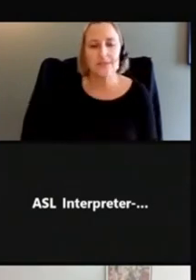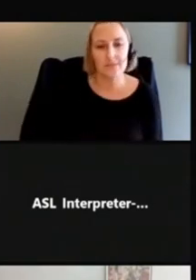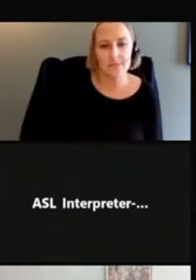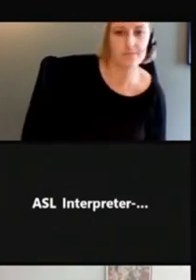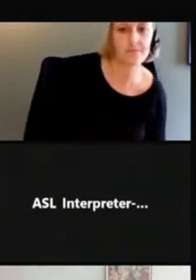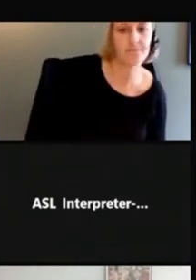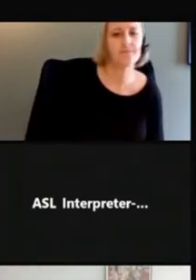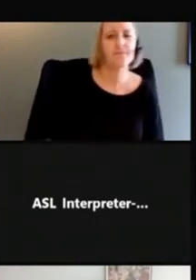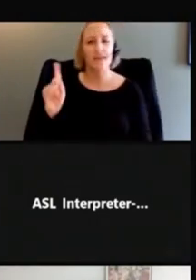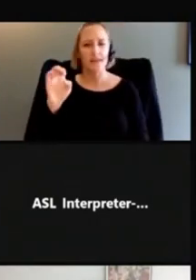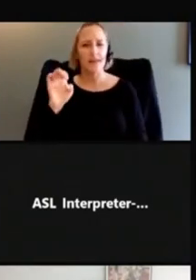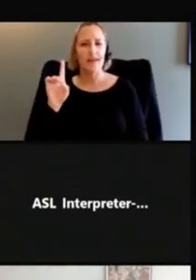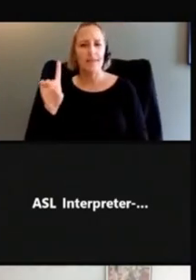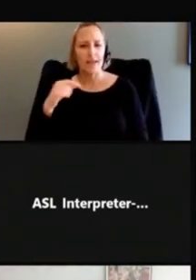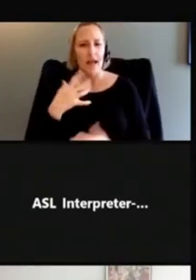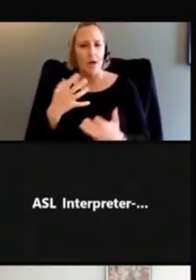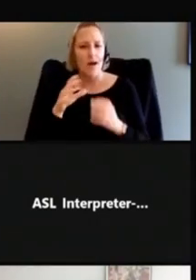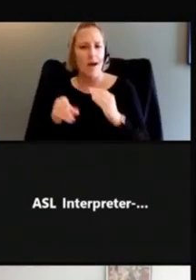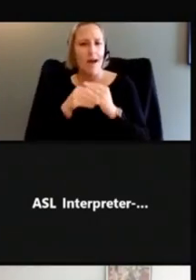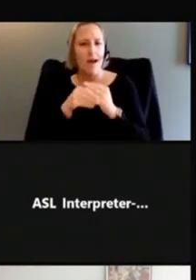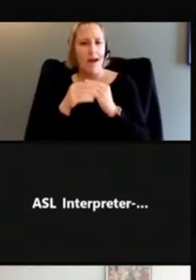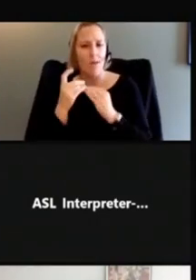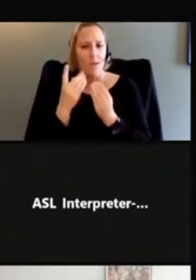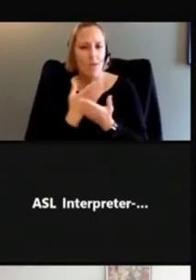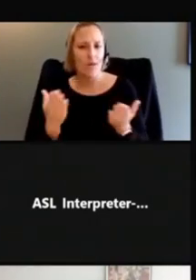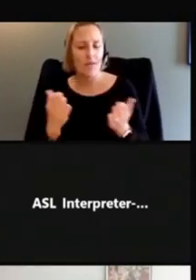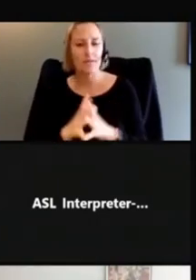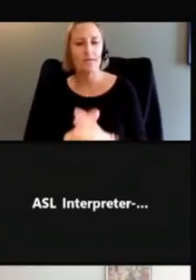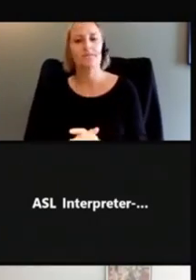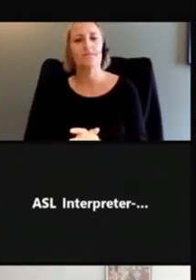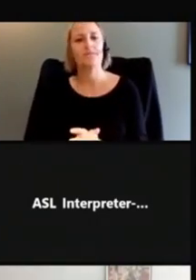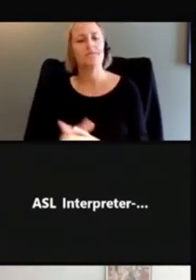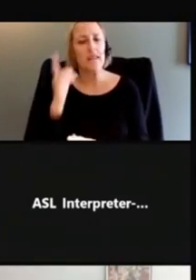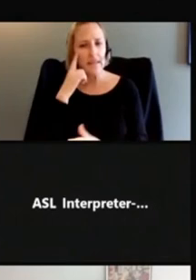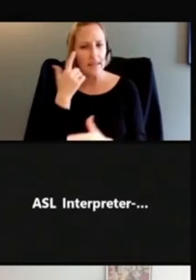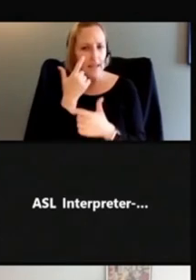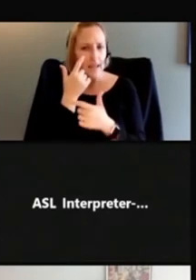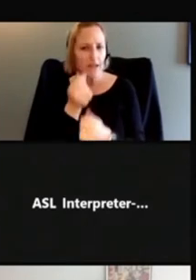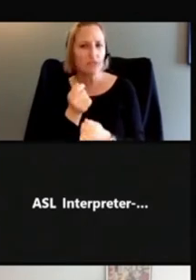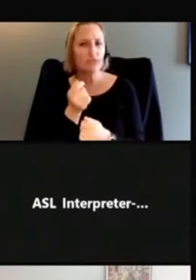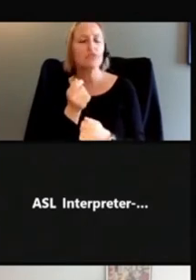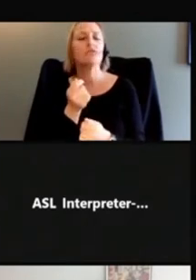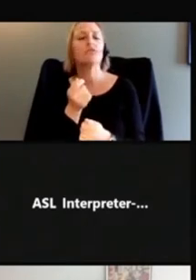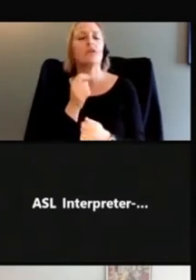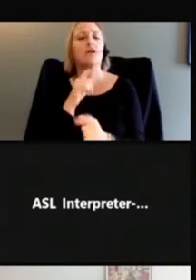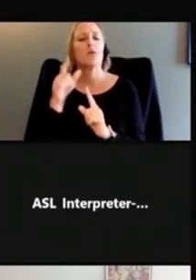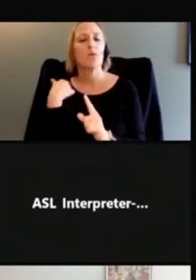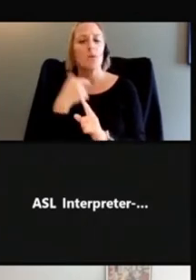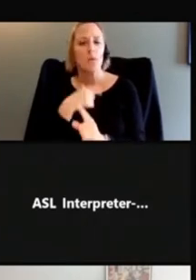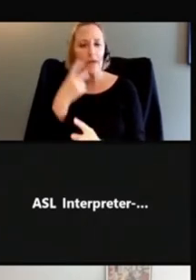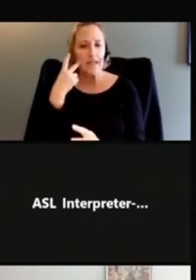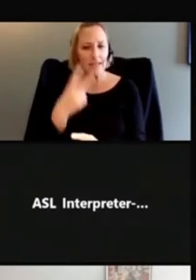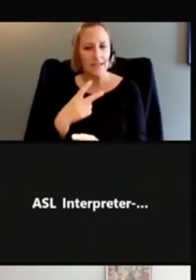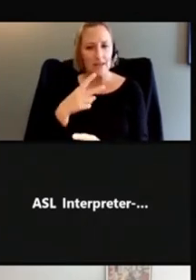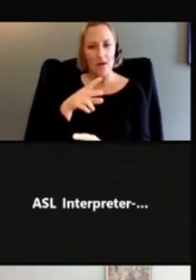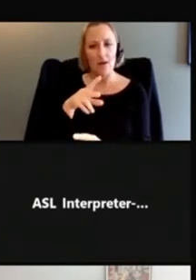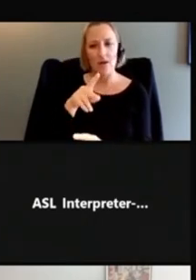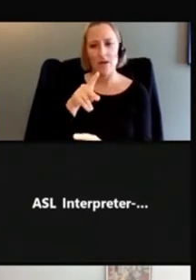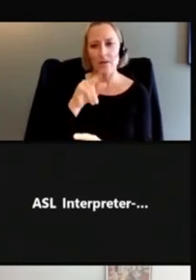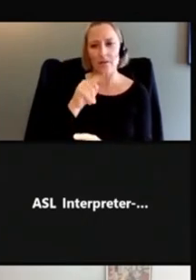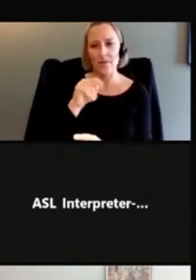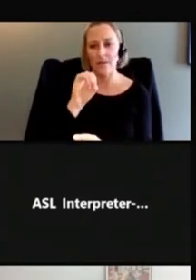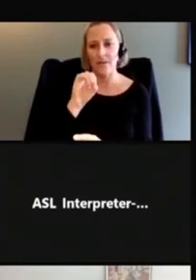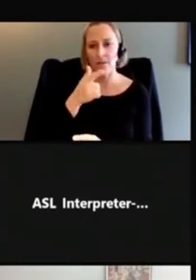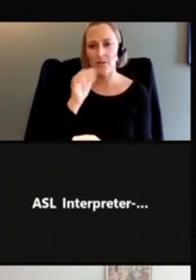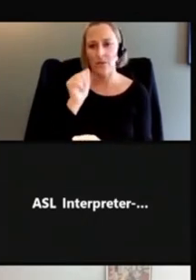one more thing. I think it's kind of interesting. When we looked at the pictograms that is like from a high